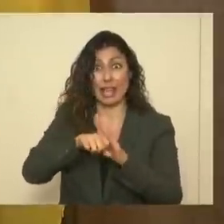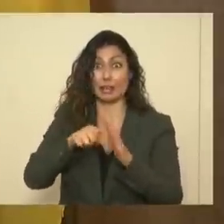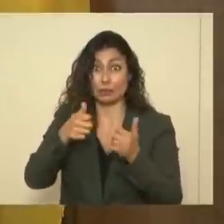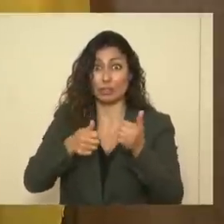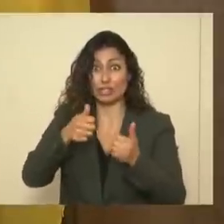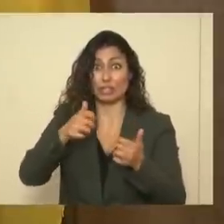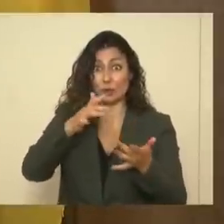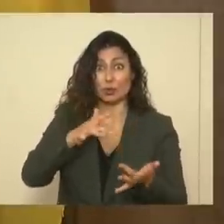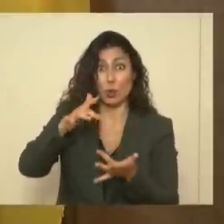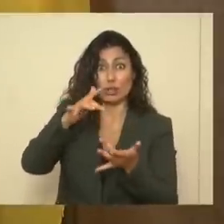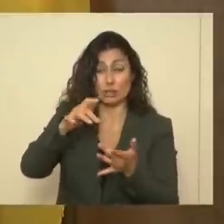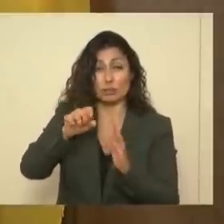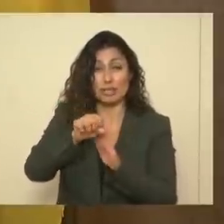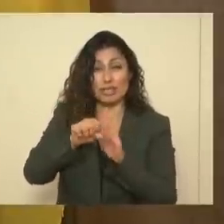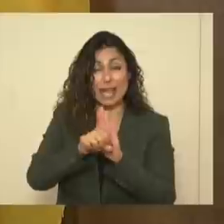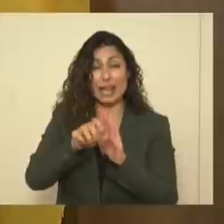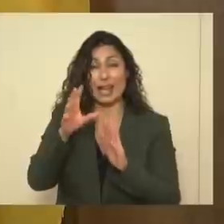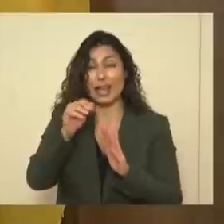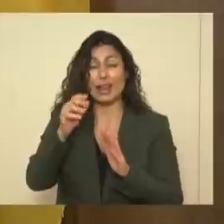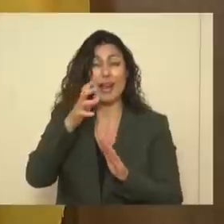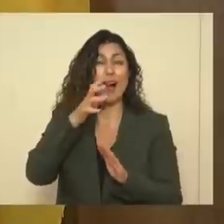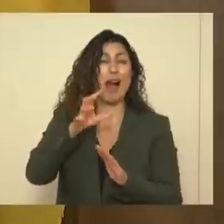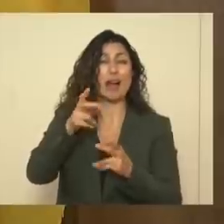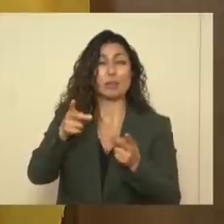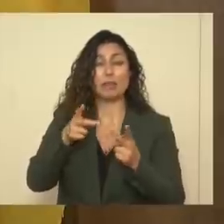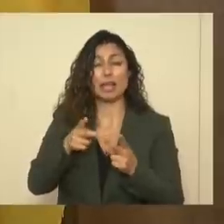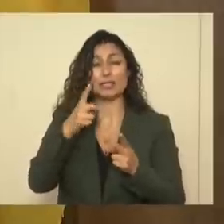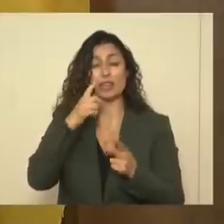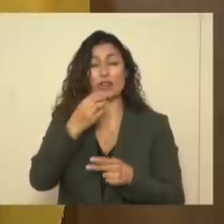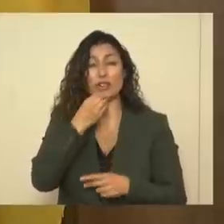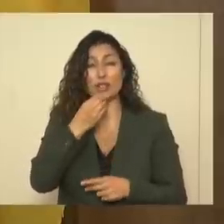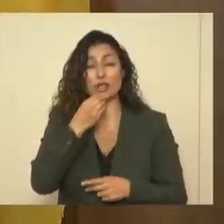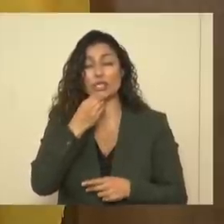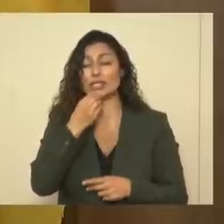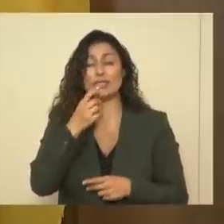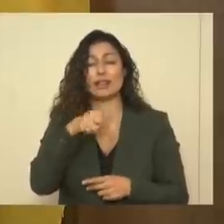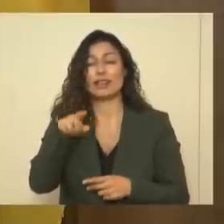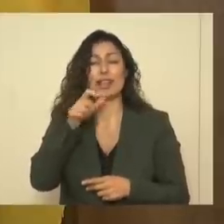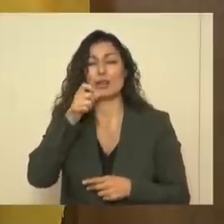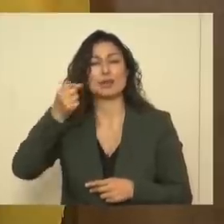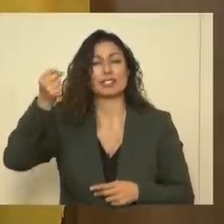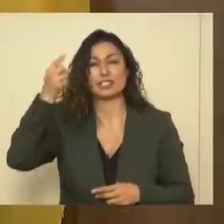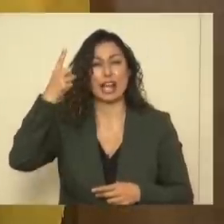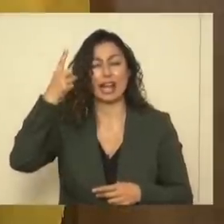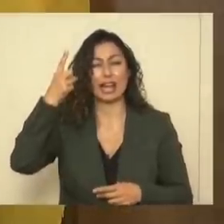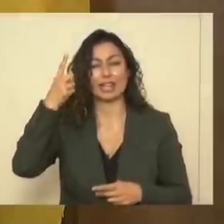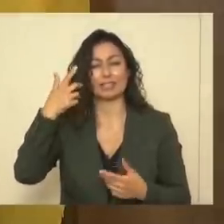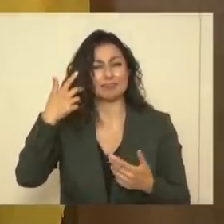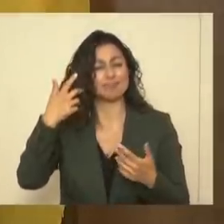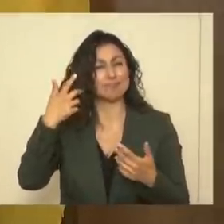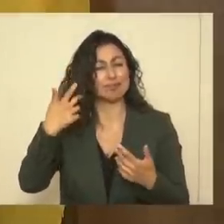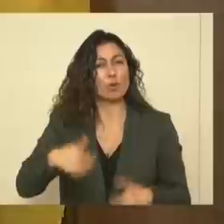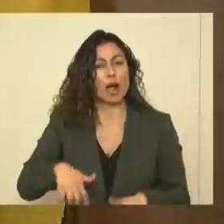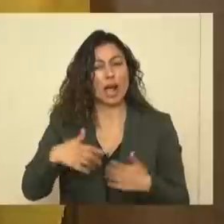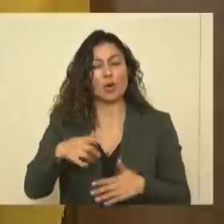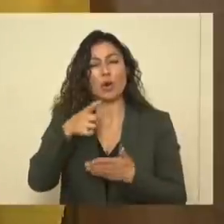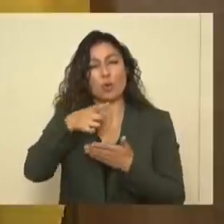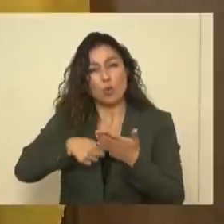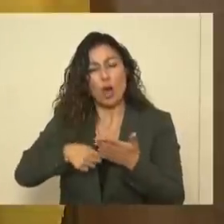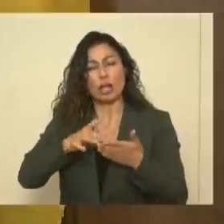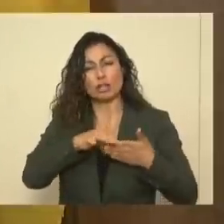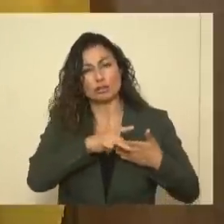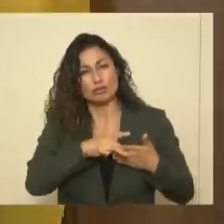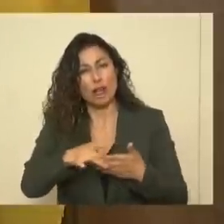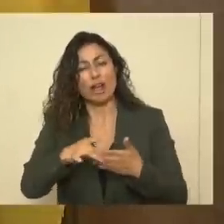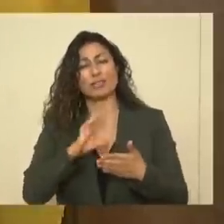and a state that's a hot destination for food isn't clear about what drives some